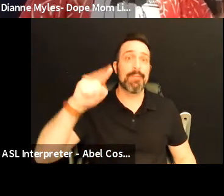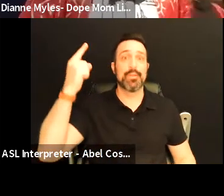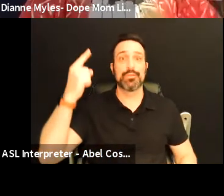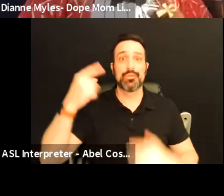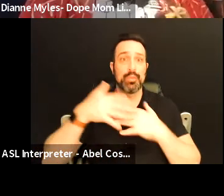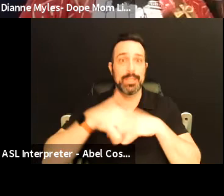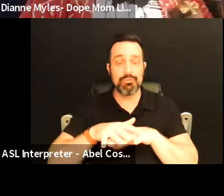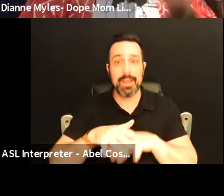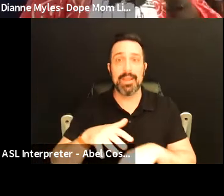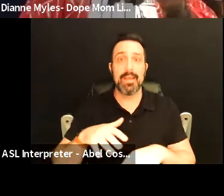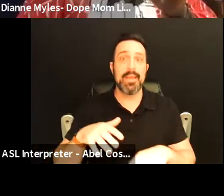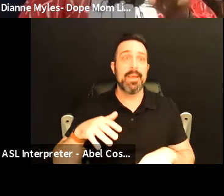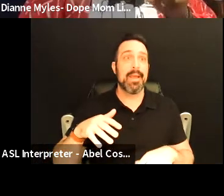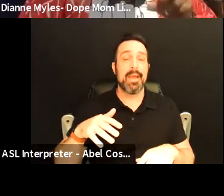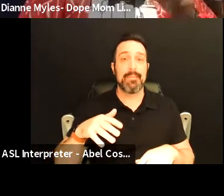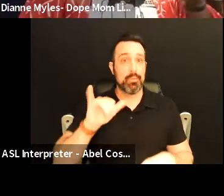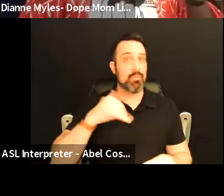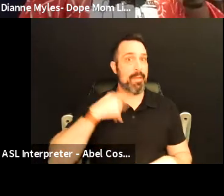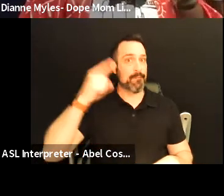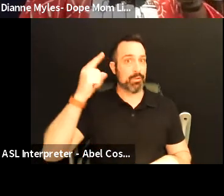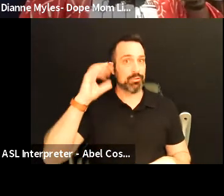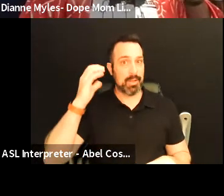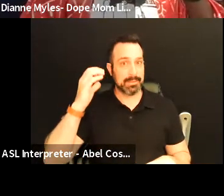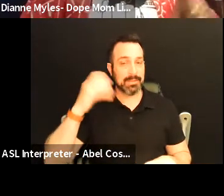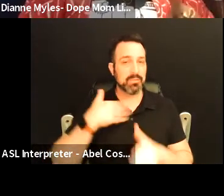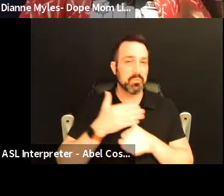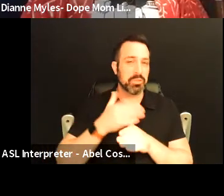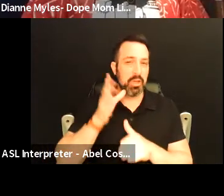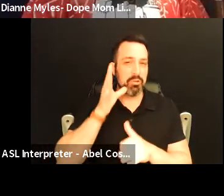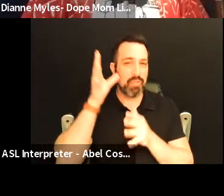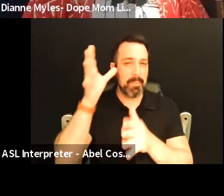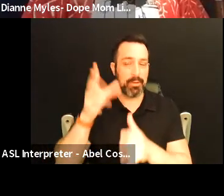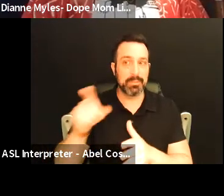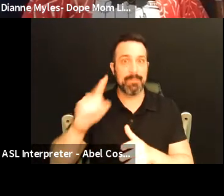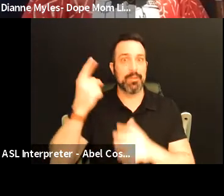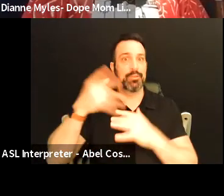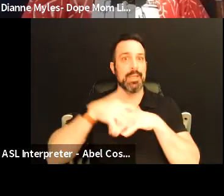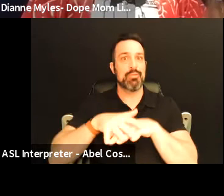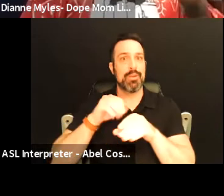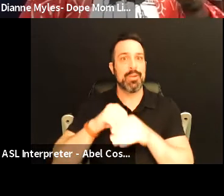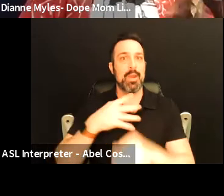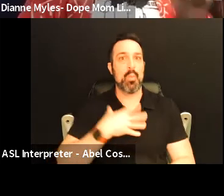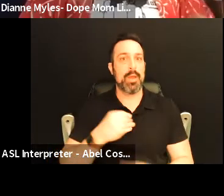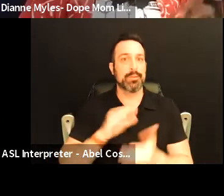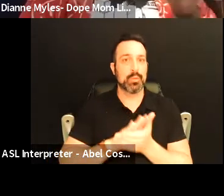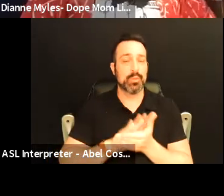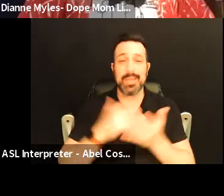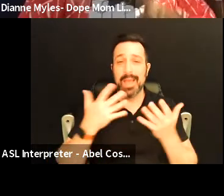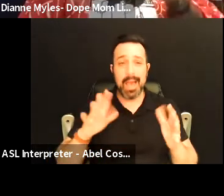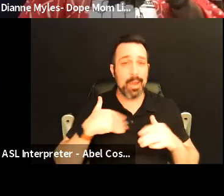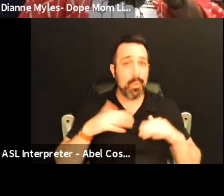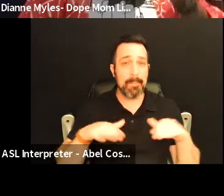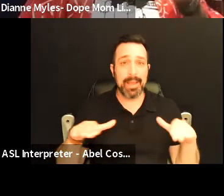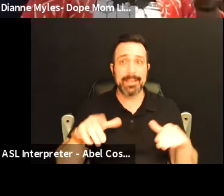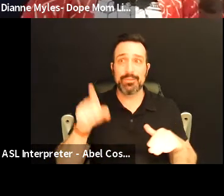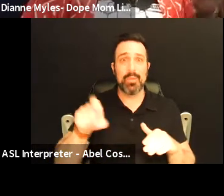integrate and they tell me and my those are my first cousins we share grandparents they were the first to integrate into white schools I don't want my kids